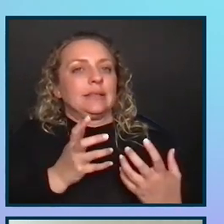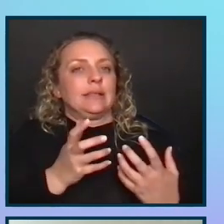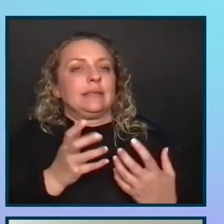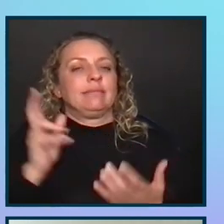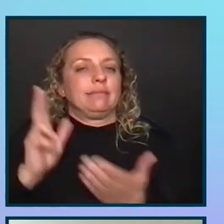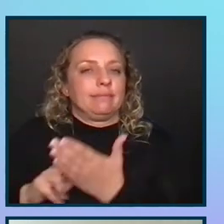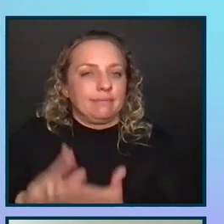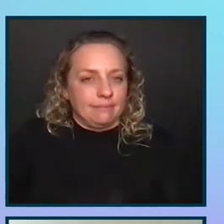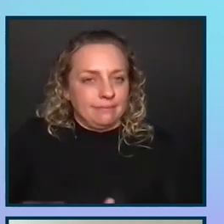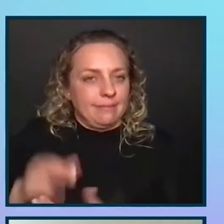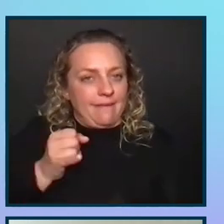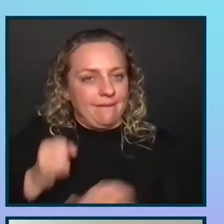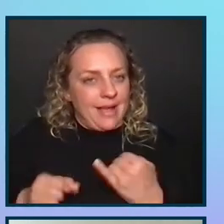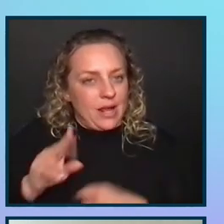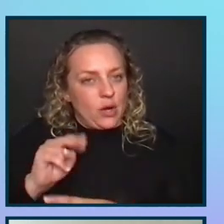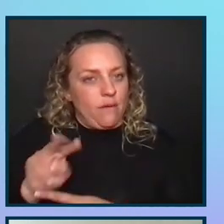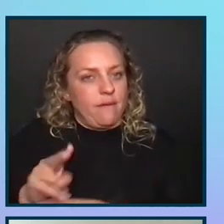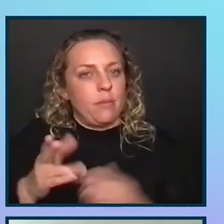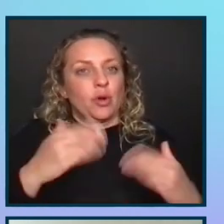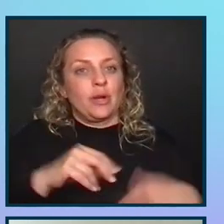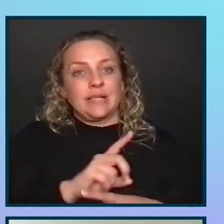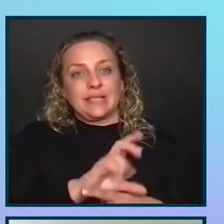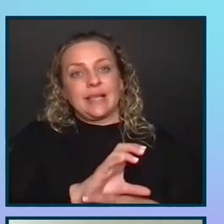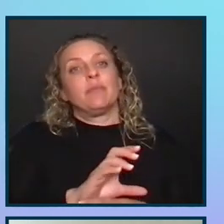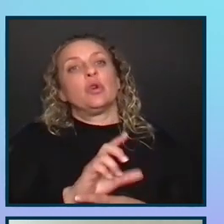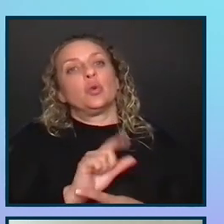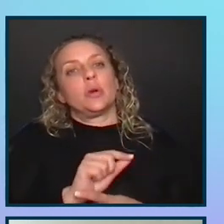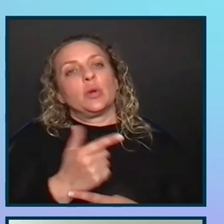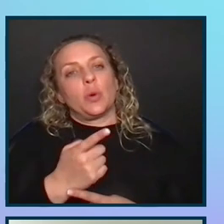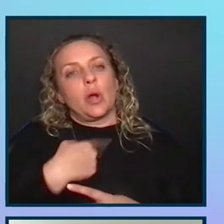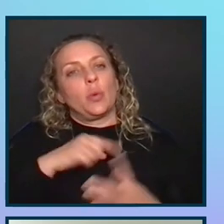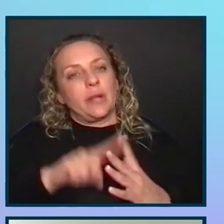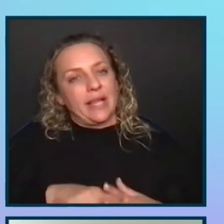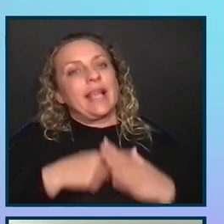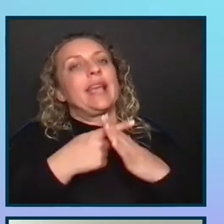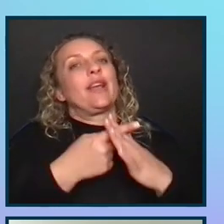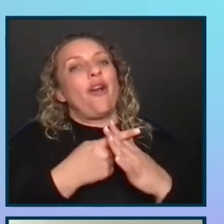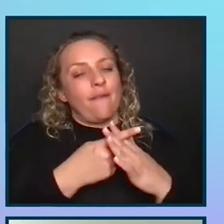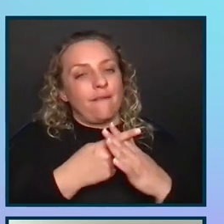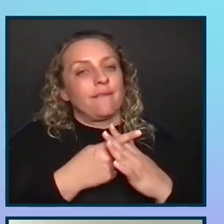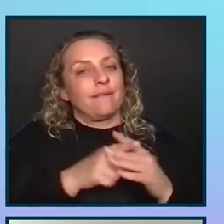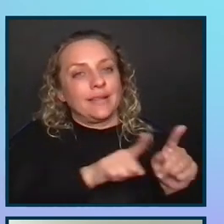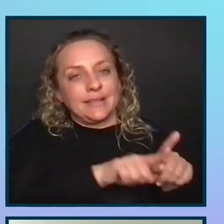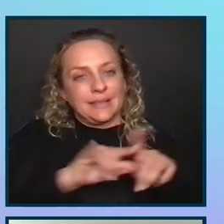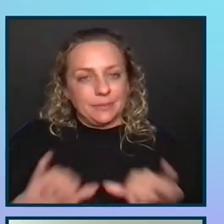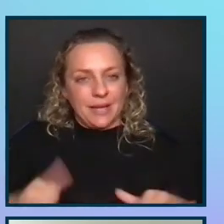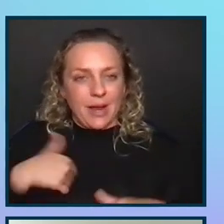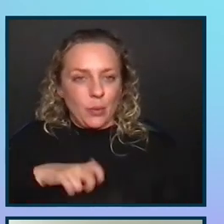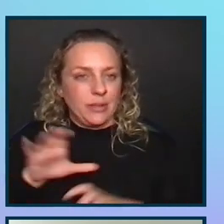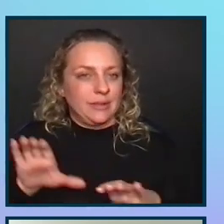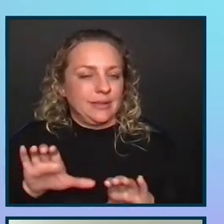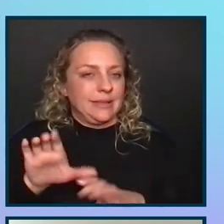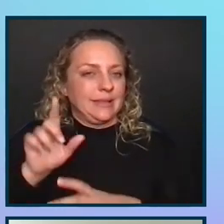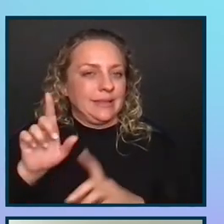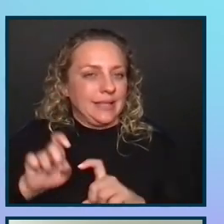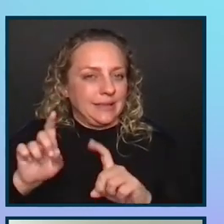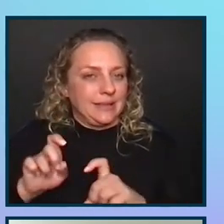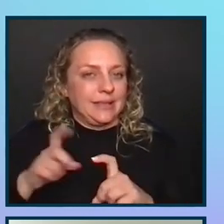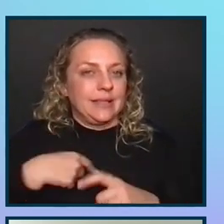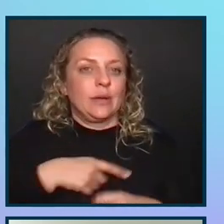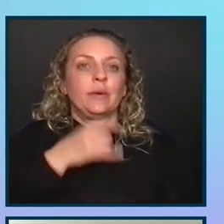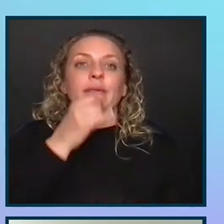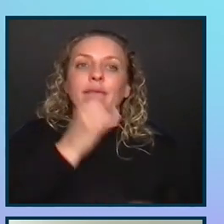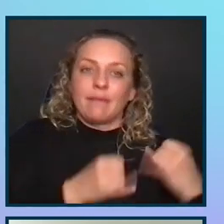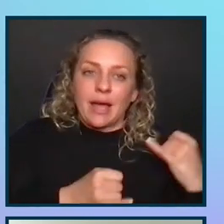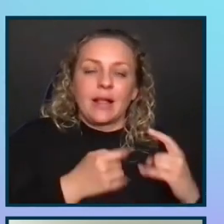in November. And then in December 2021, where we conducted the kickoff, we also began testing. We iteratively finalized